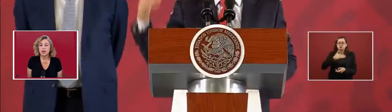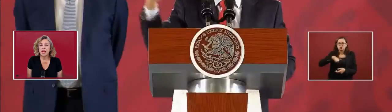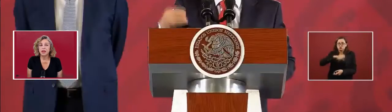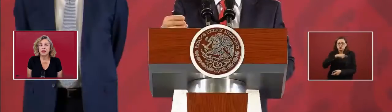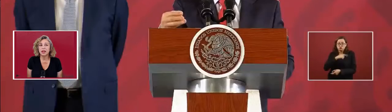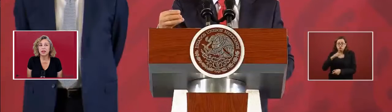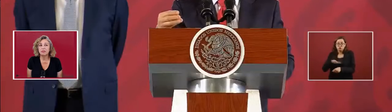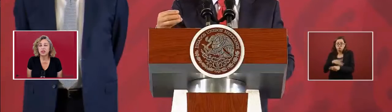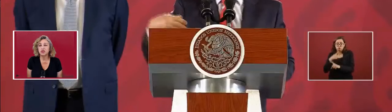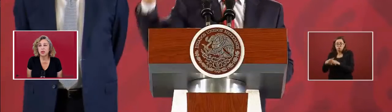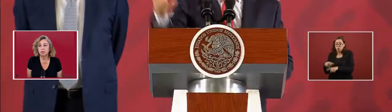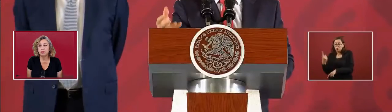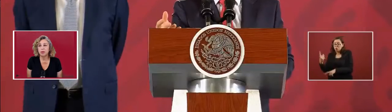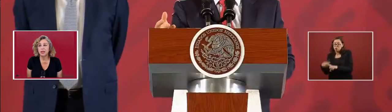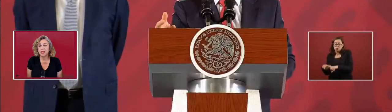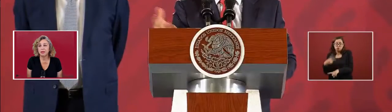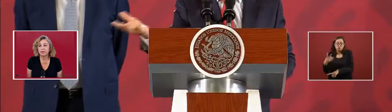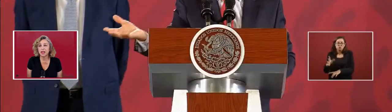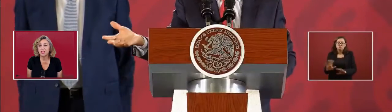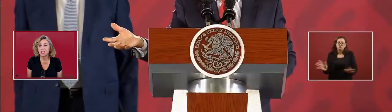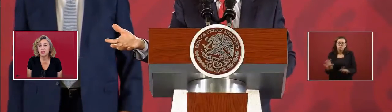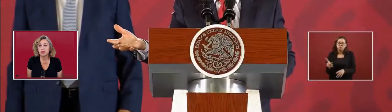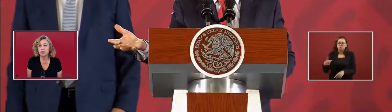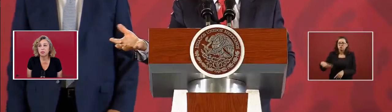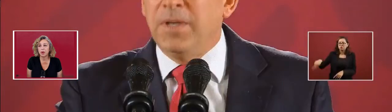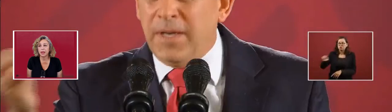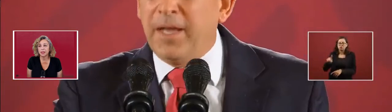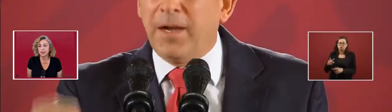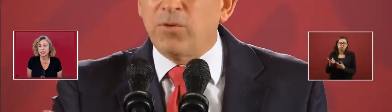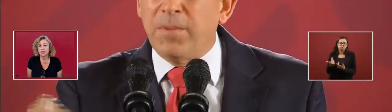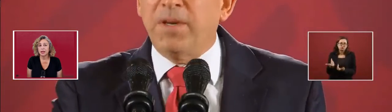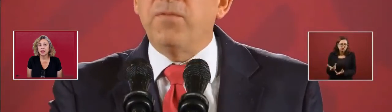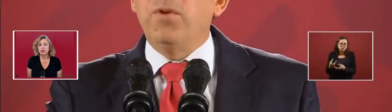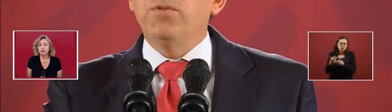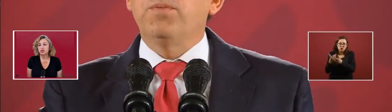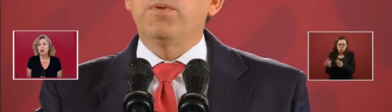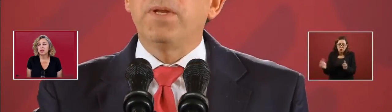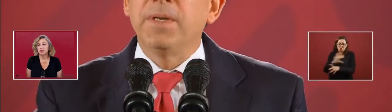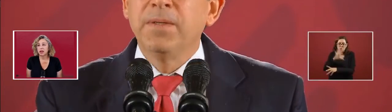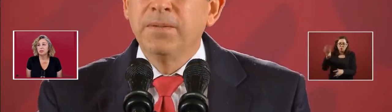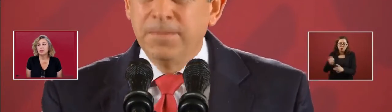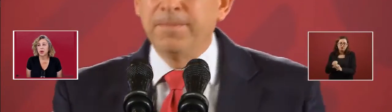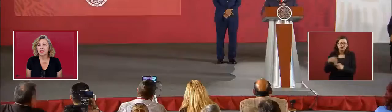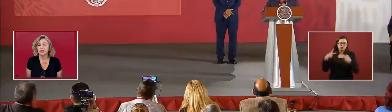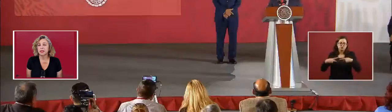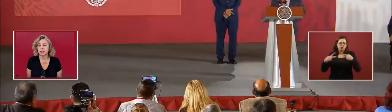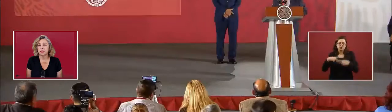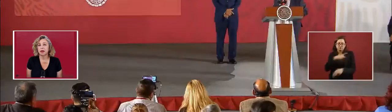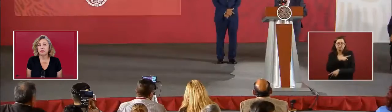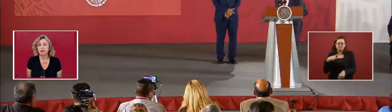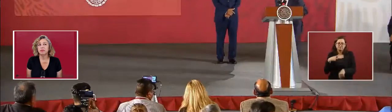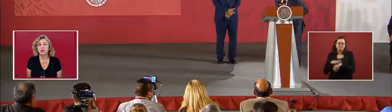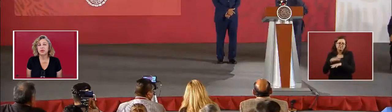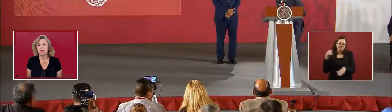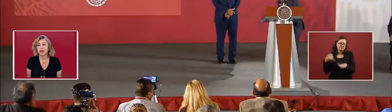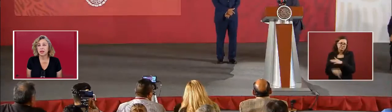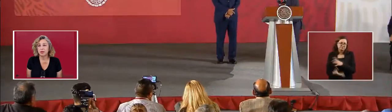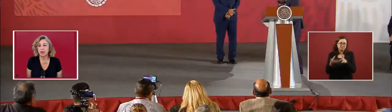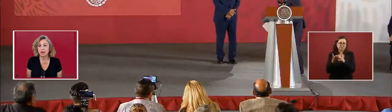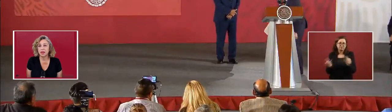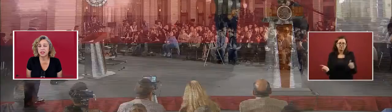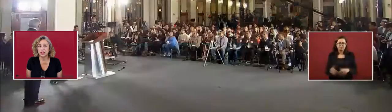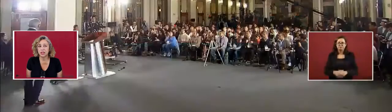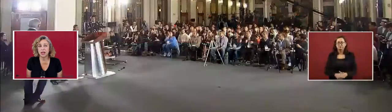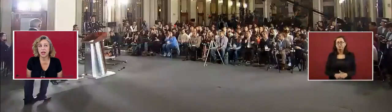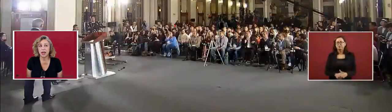They've been handling it individually, but if they continue with the practice, they're trying to stop the practice of them doing that,